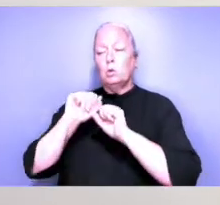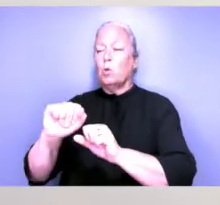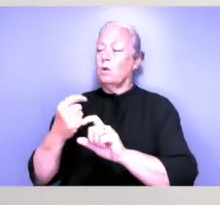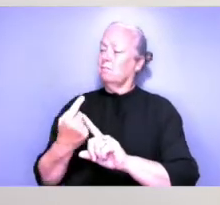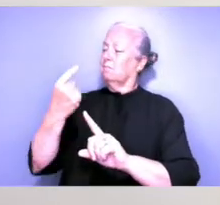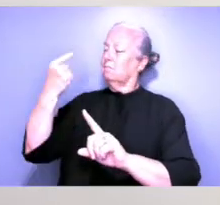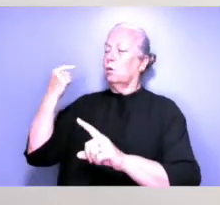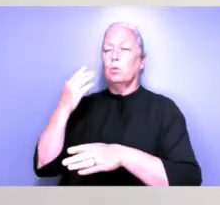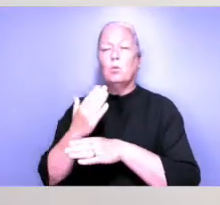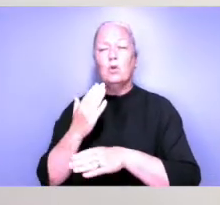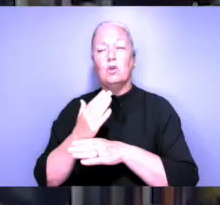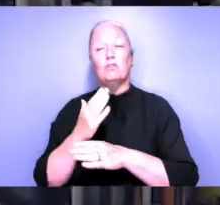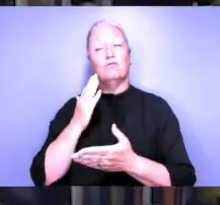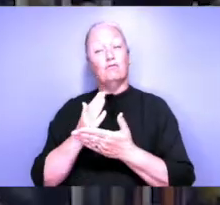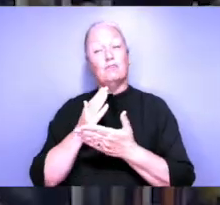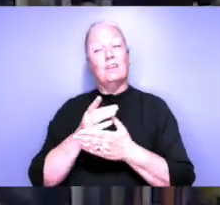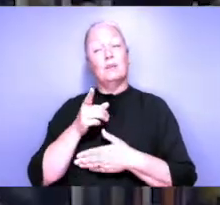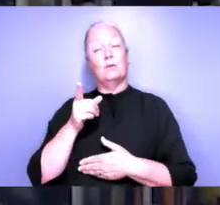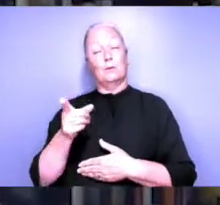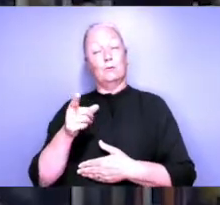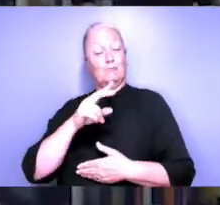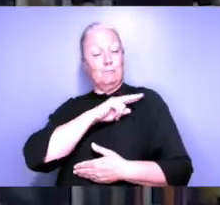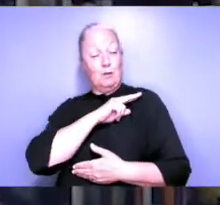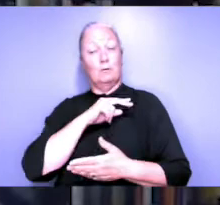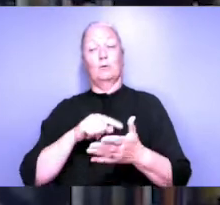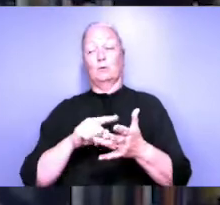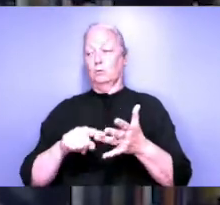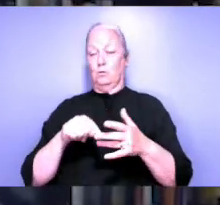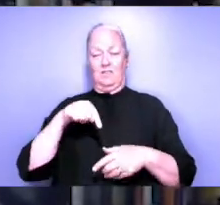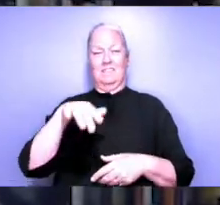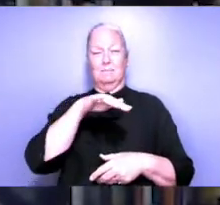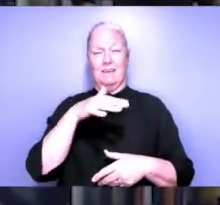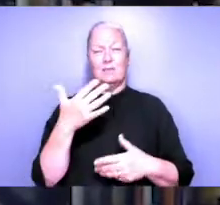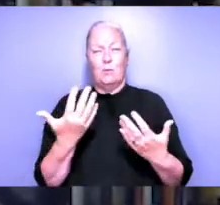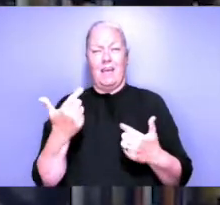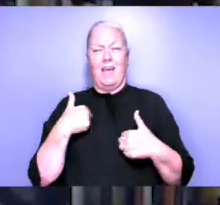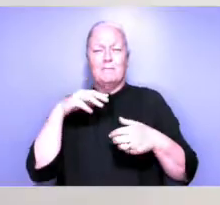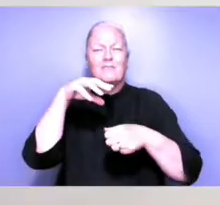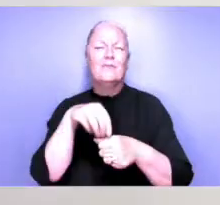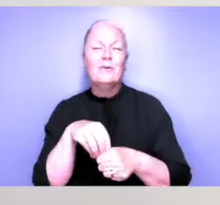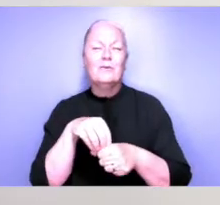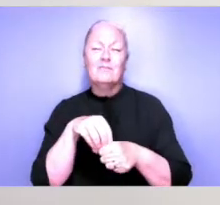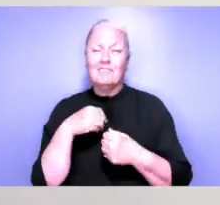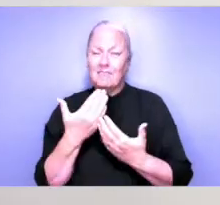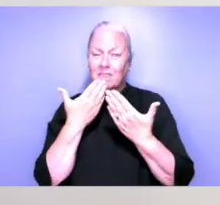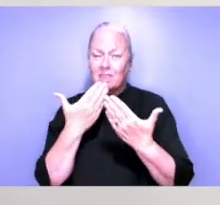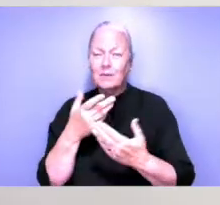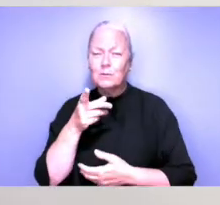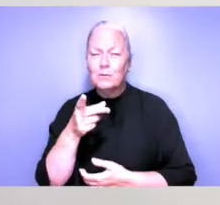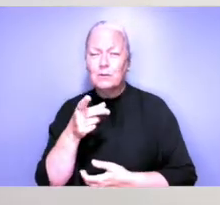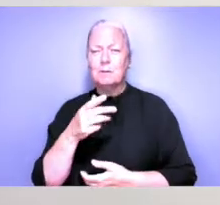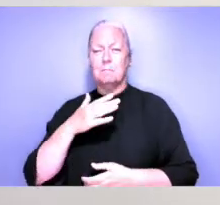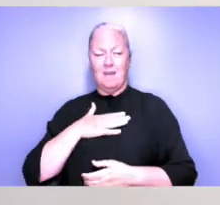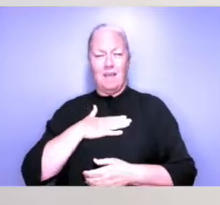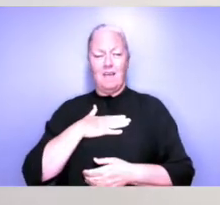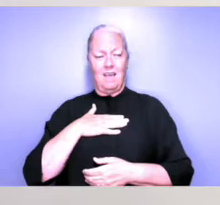you've done, Joan, is directly responsible for the space that I get to take up now. Um, I think that my